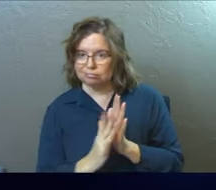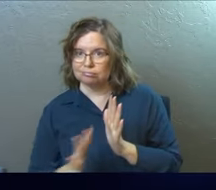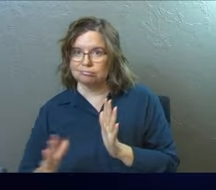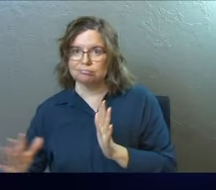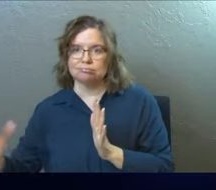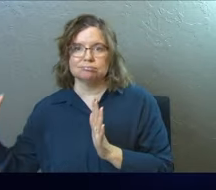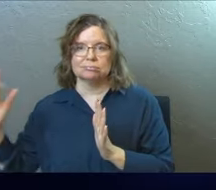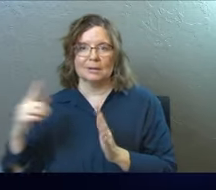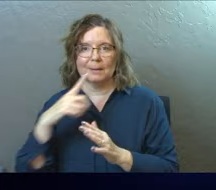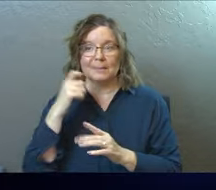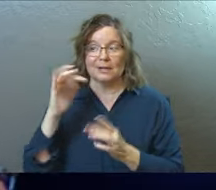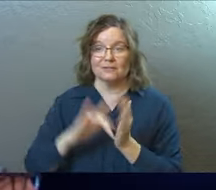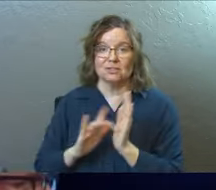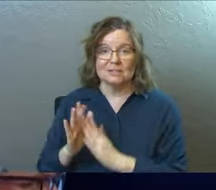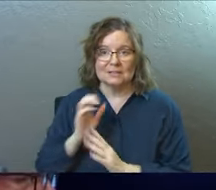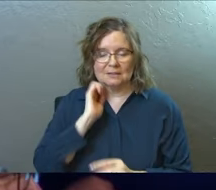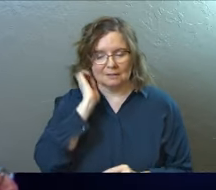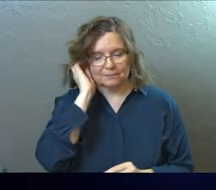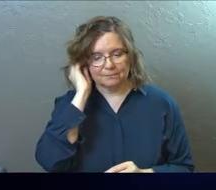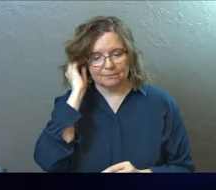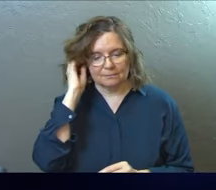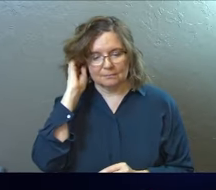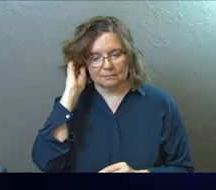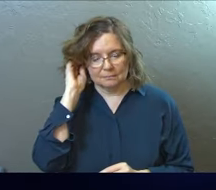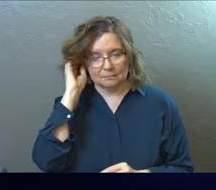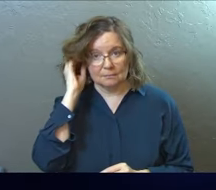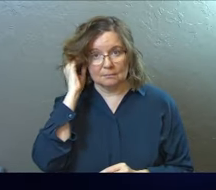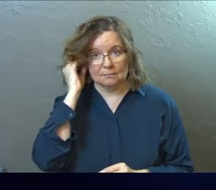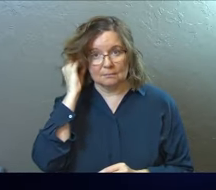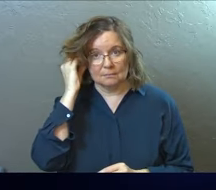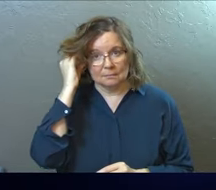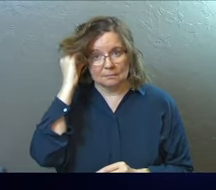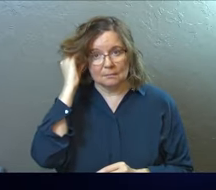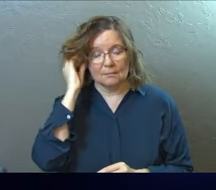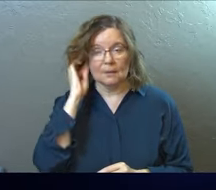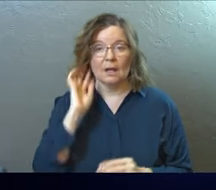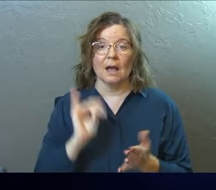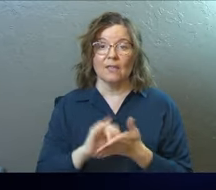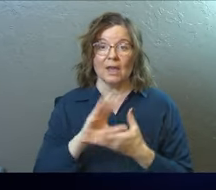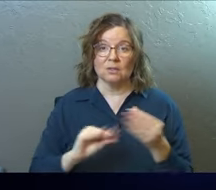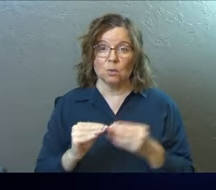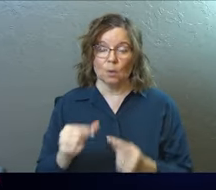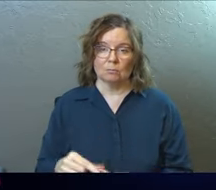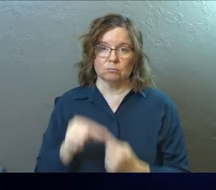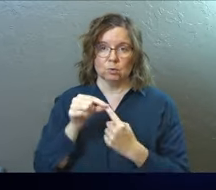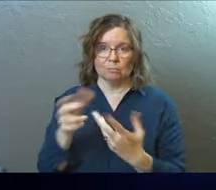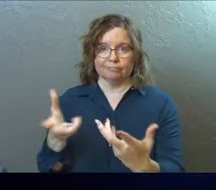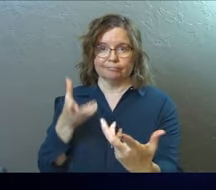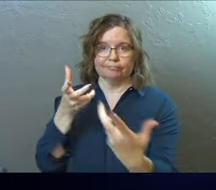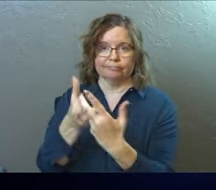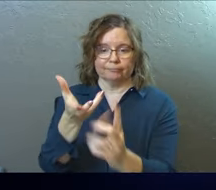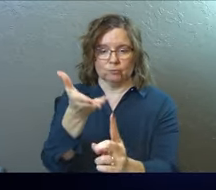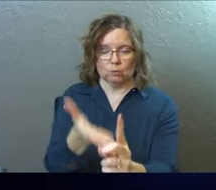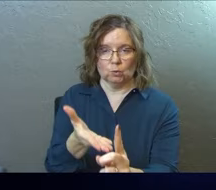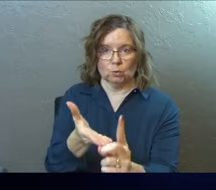has been brought to your life because of Jesus. And that whole story is absolutely unique to you. And it glorifies God.